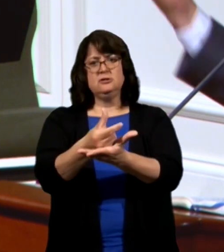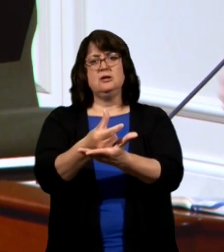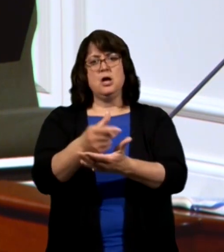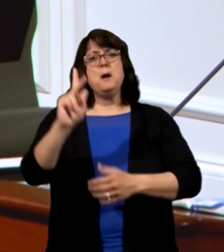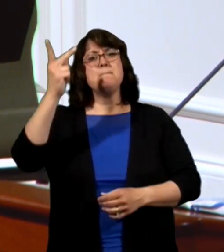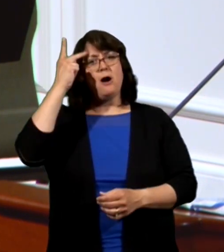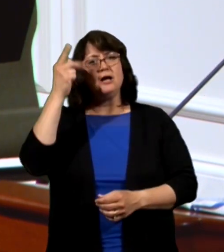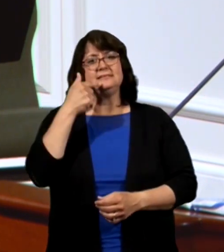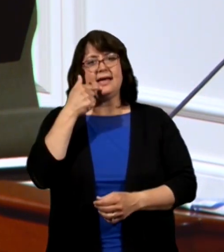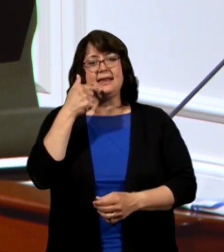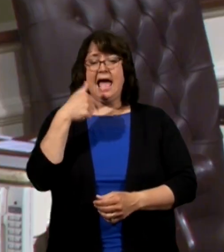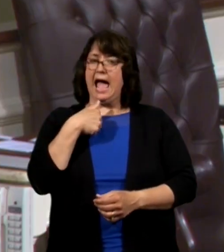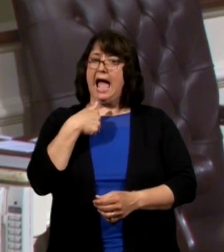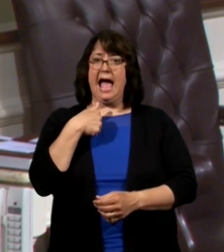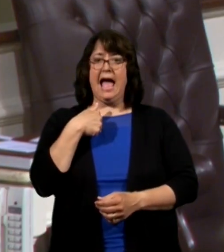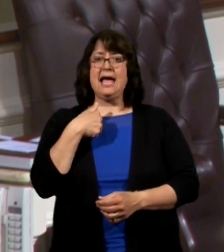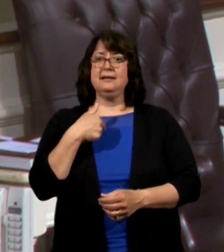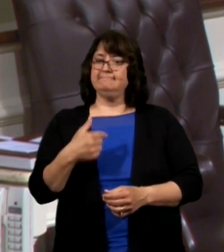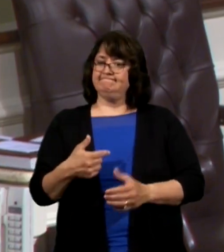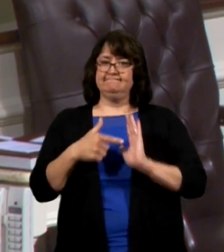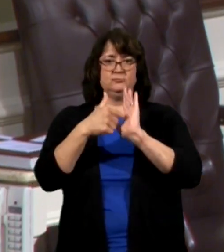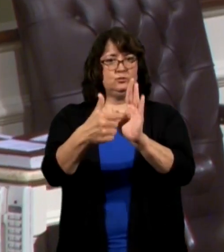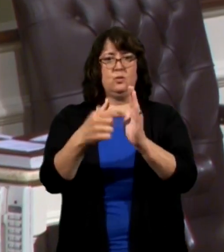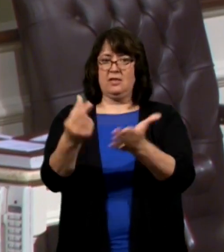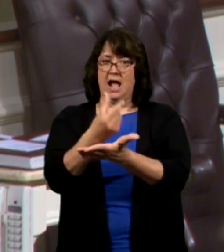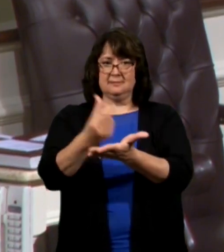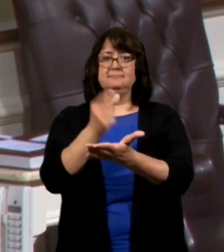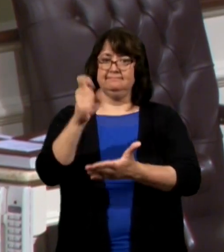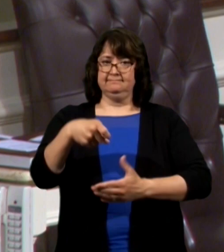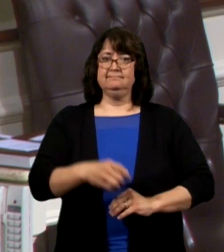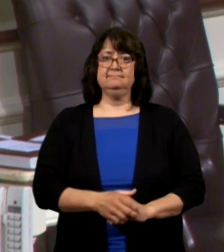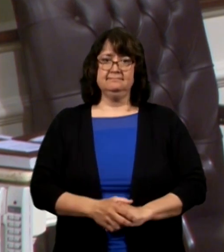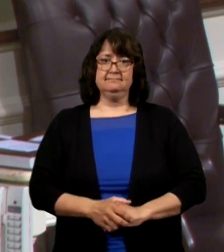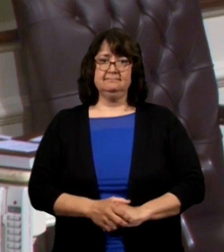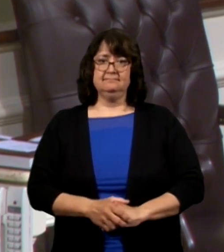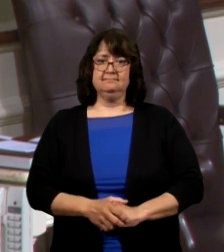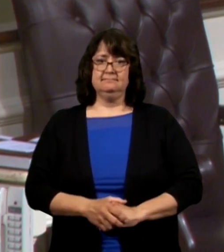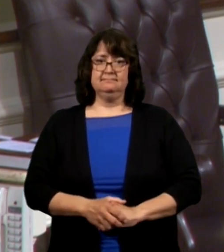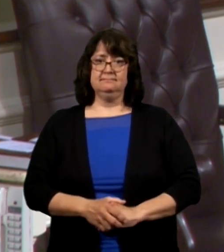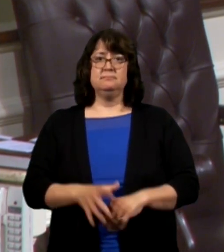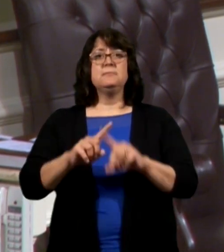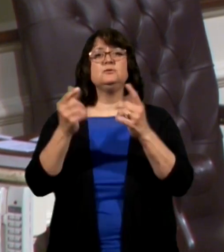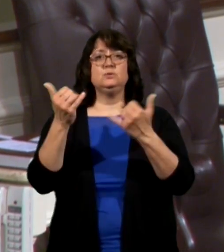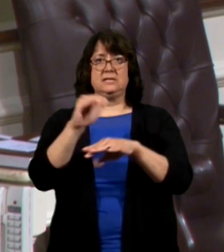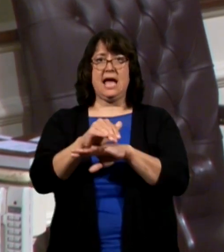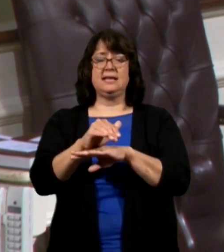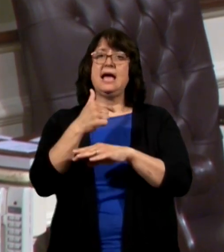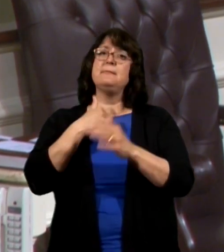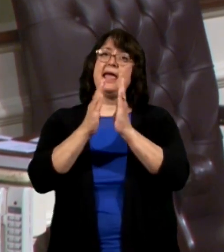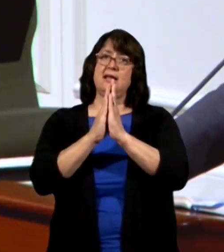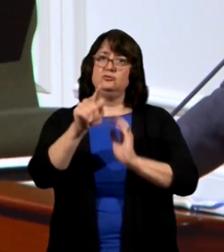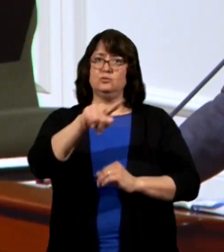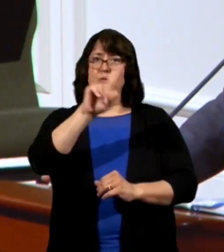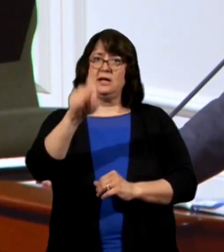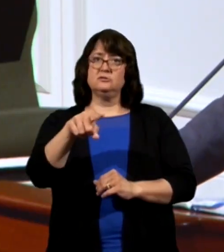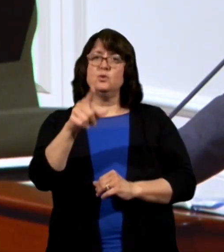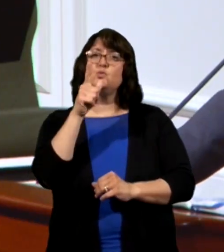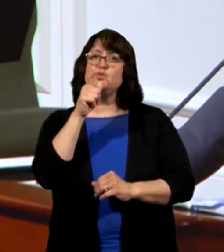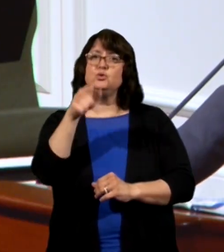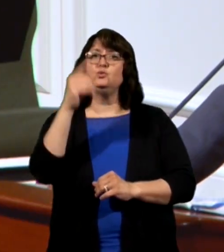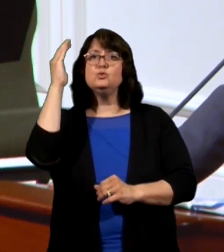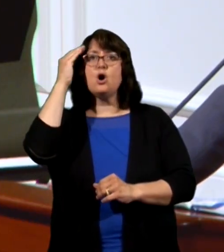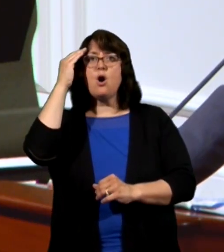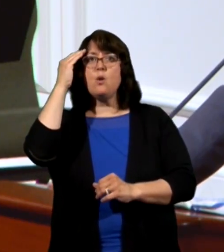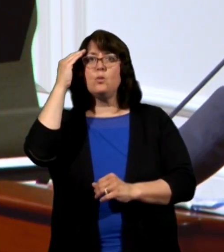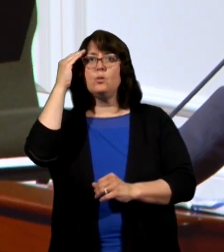you know said I'm an ambassador to the gospel but tonight I'm going to ask you this question who do you